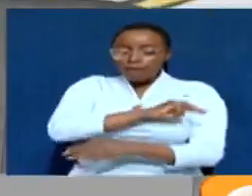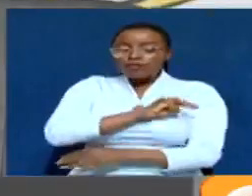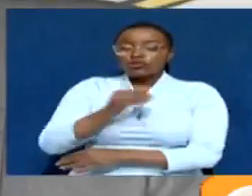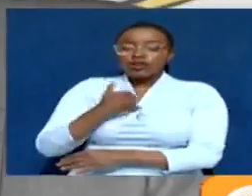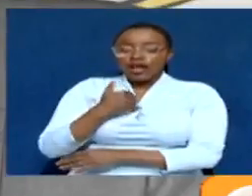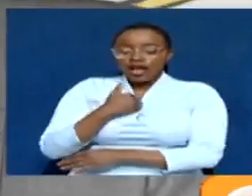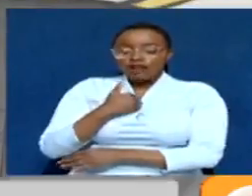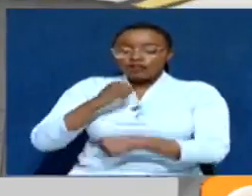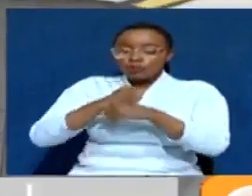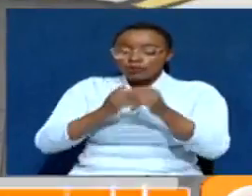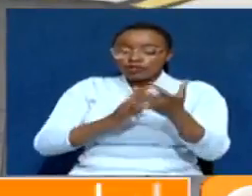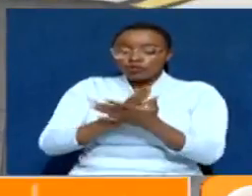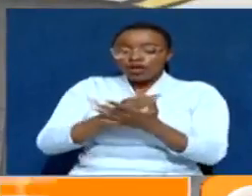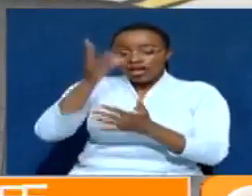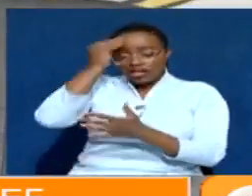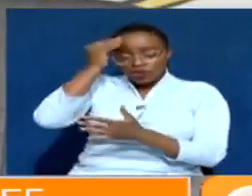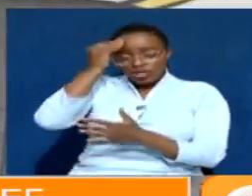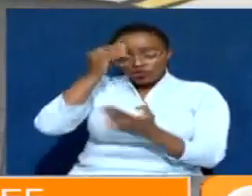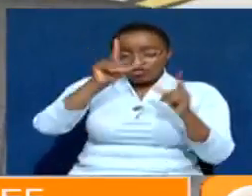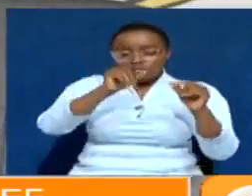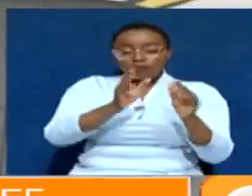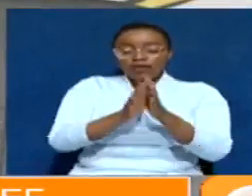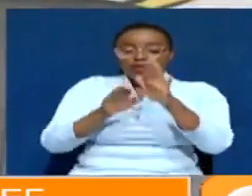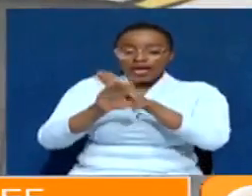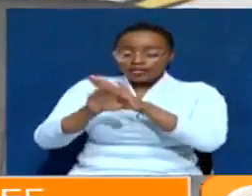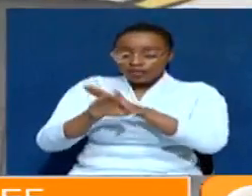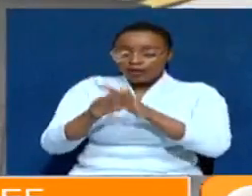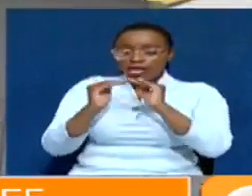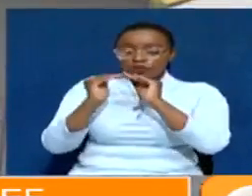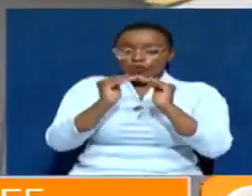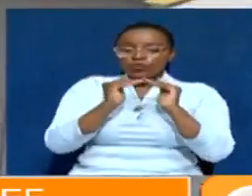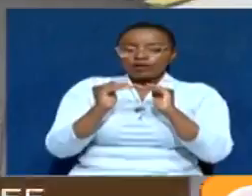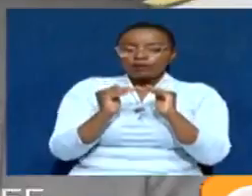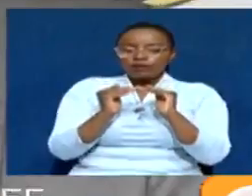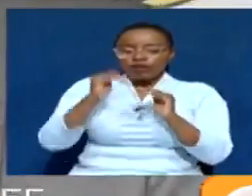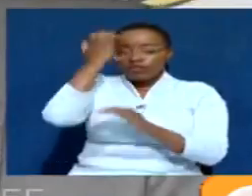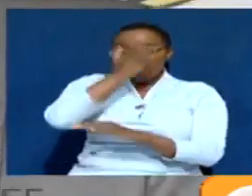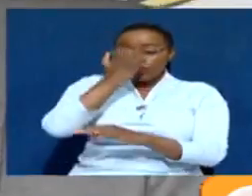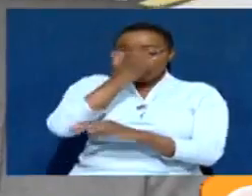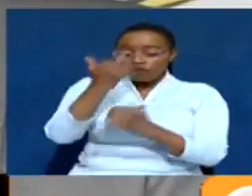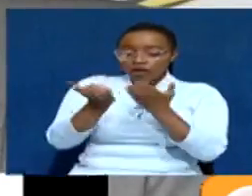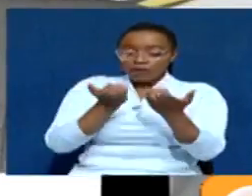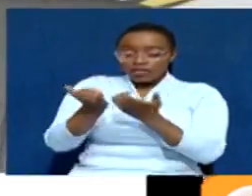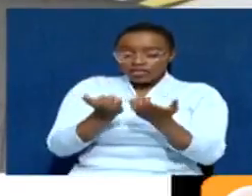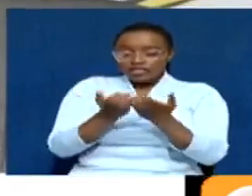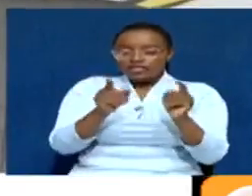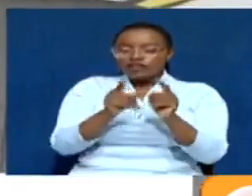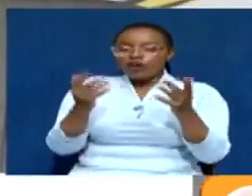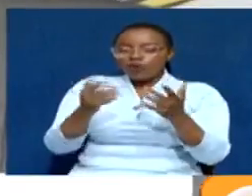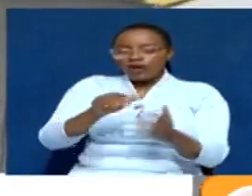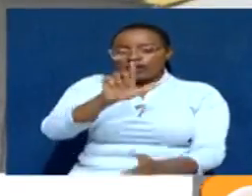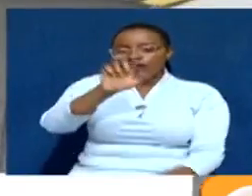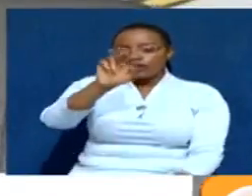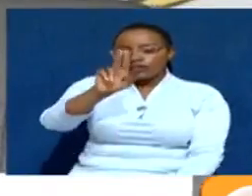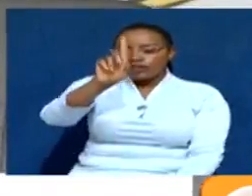mission is to make education affordable, accessible and equitable. The European Business University is located in